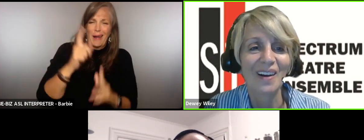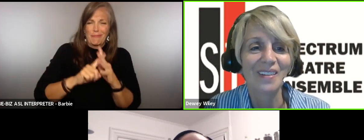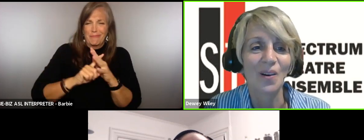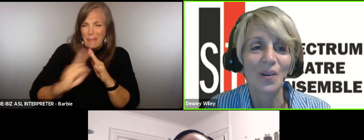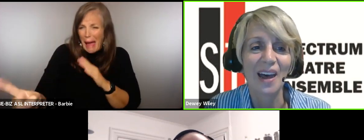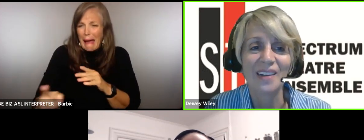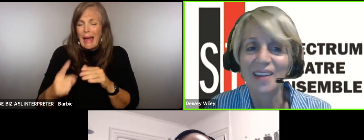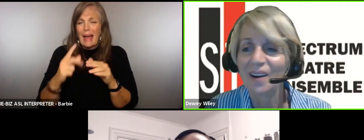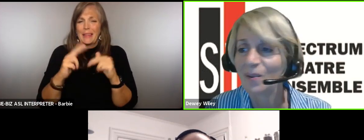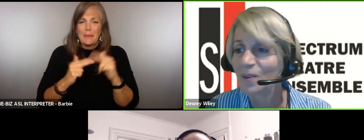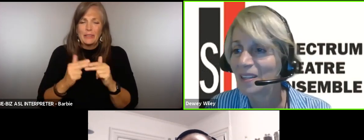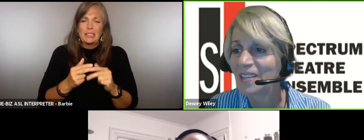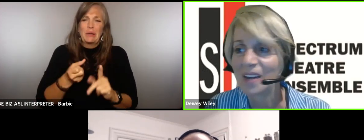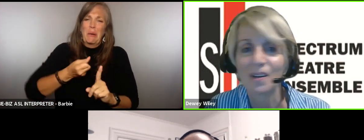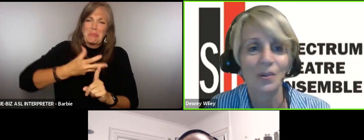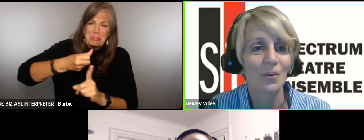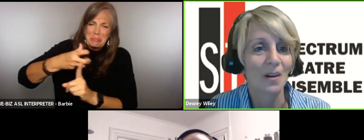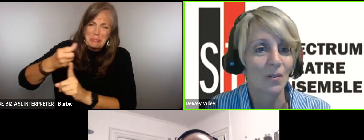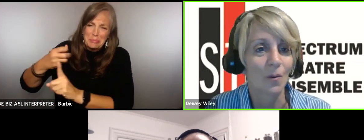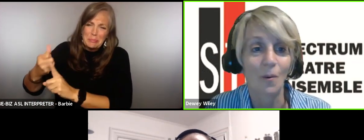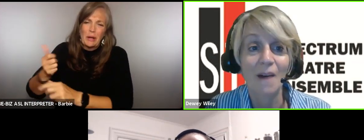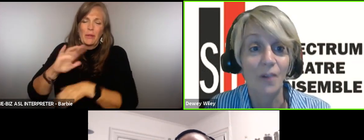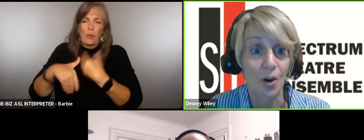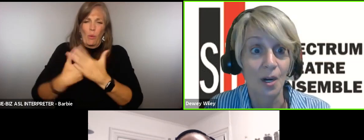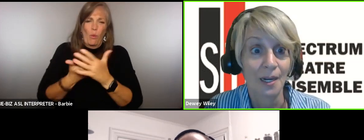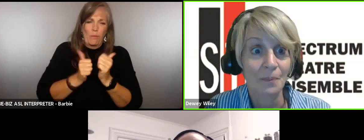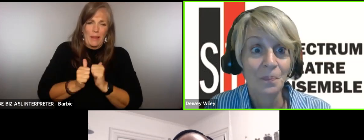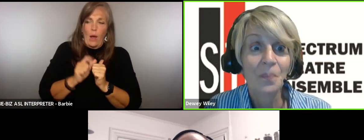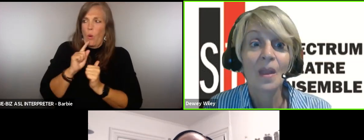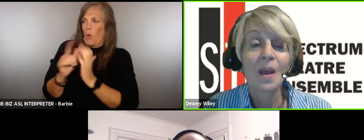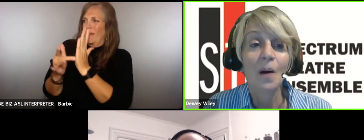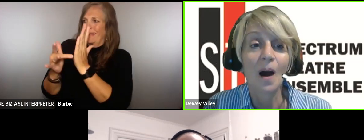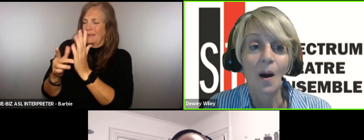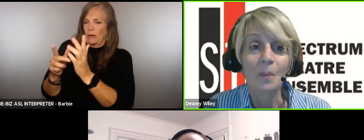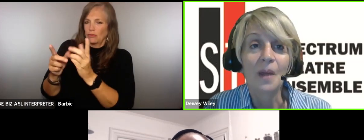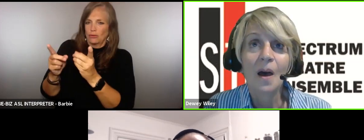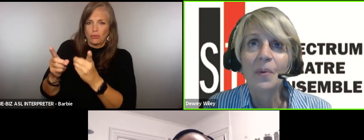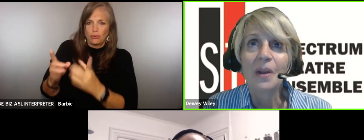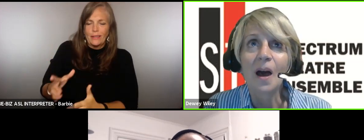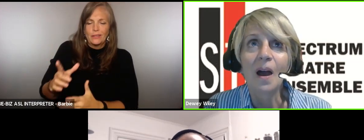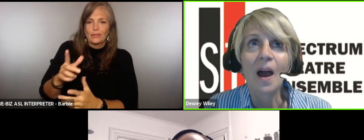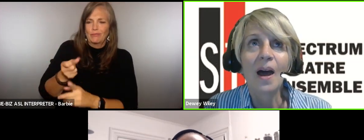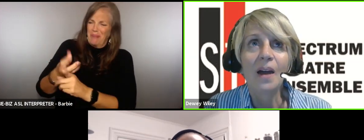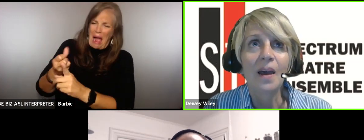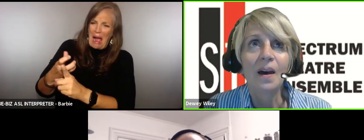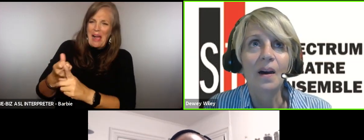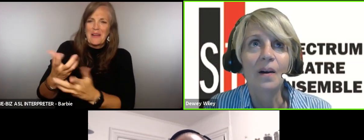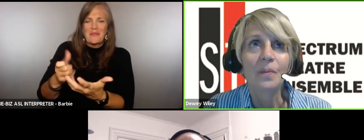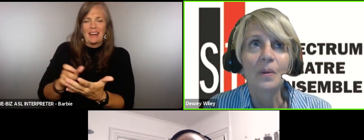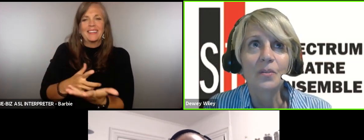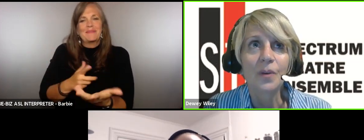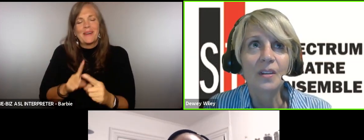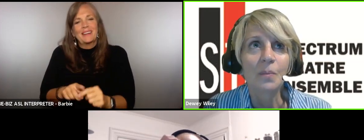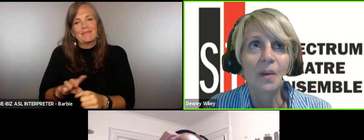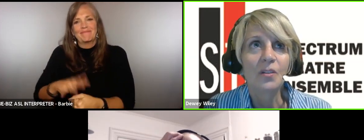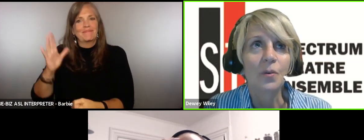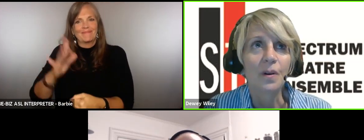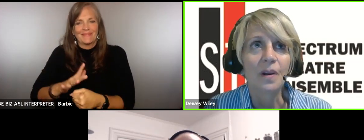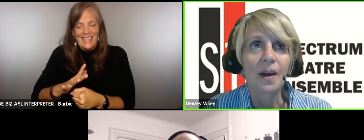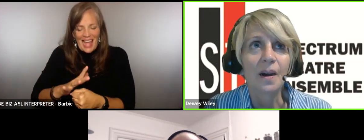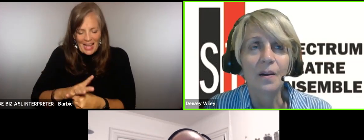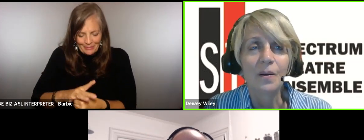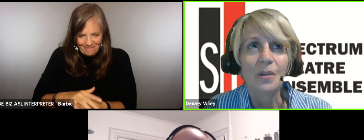or cuss the whole cast out or the technical director or whoever um but I had a uh directing